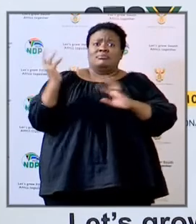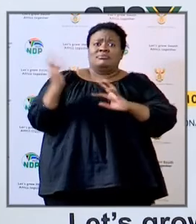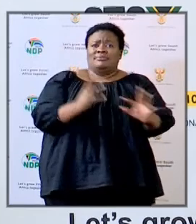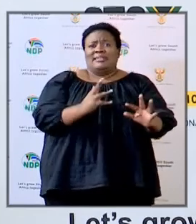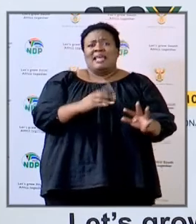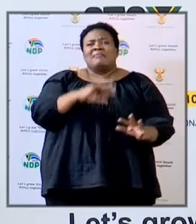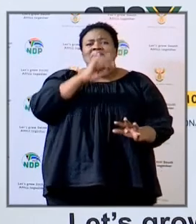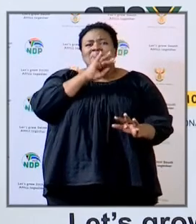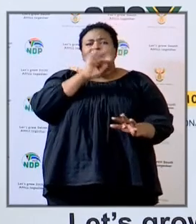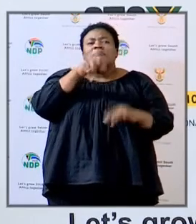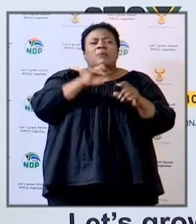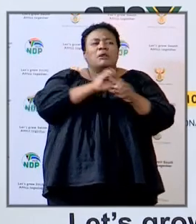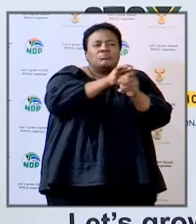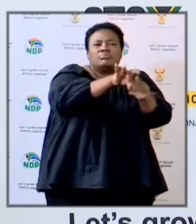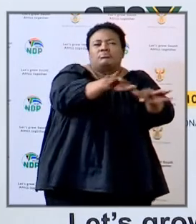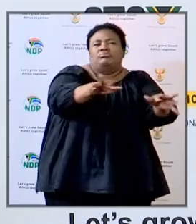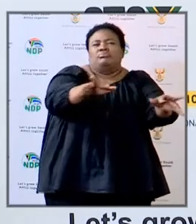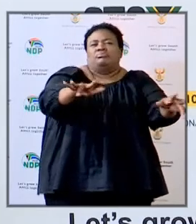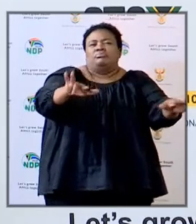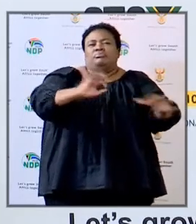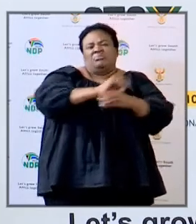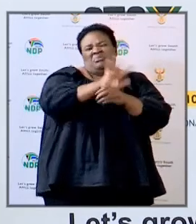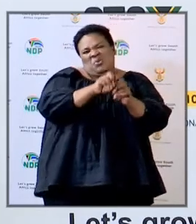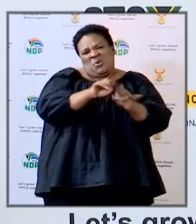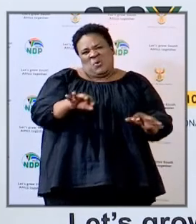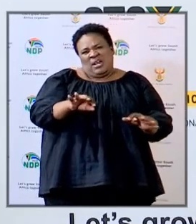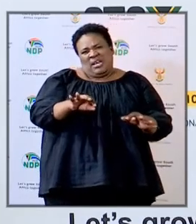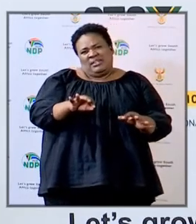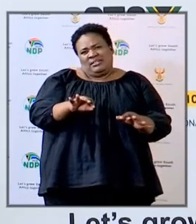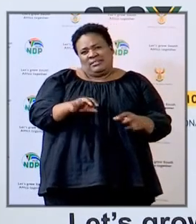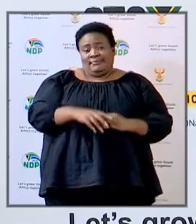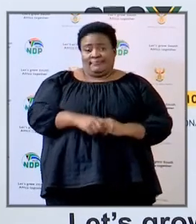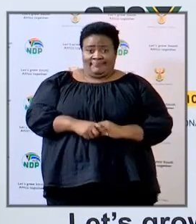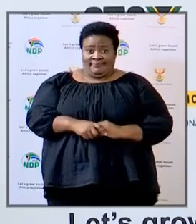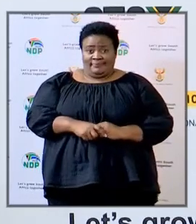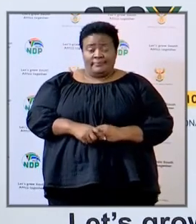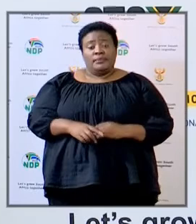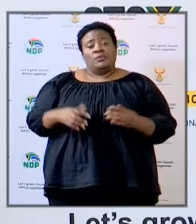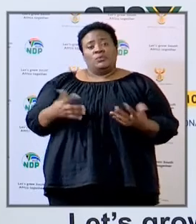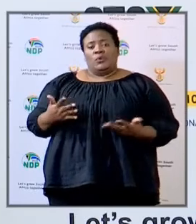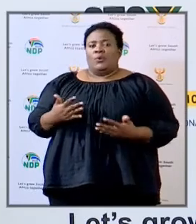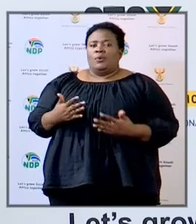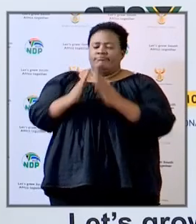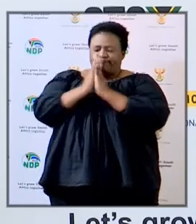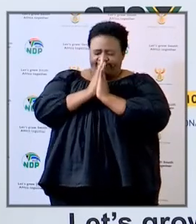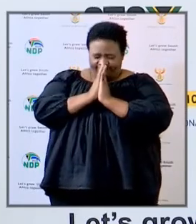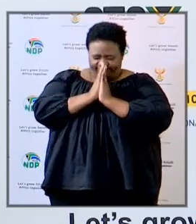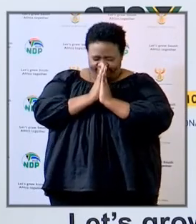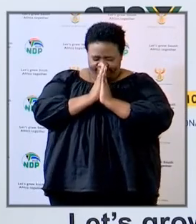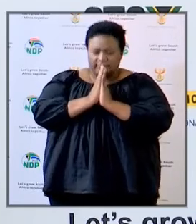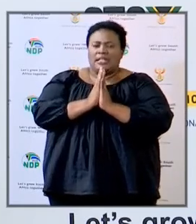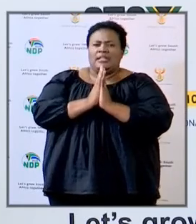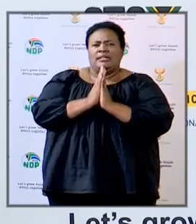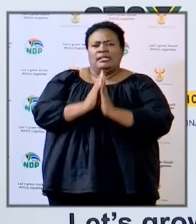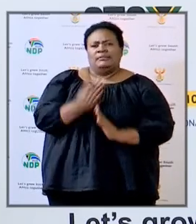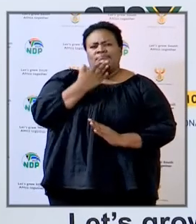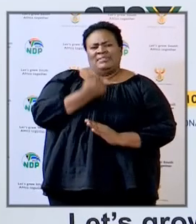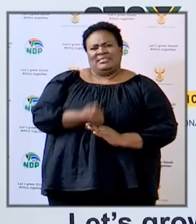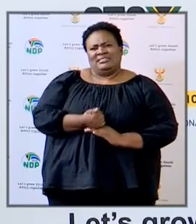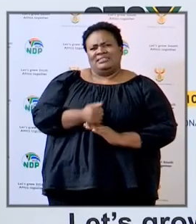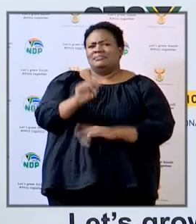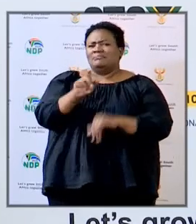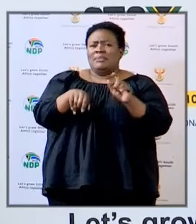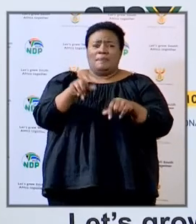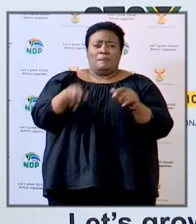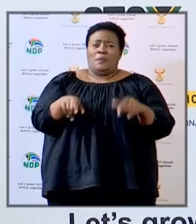from outside from people who really are visiting schools so with all the humidity we highly